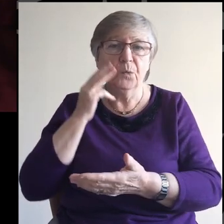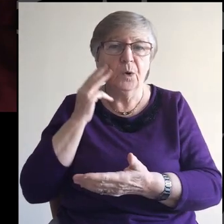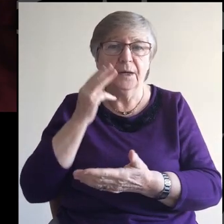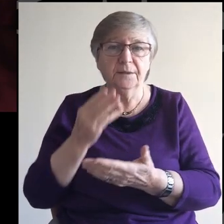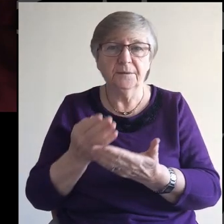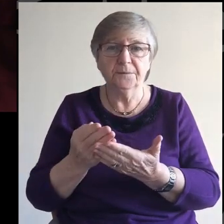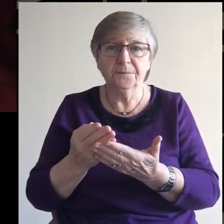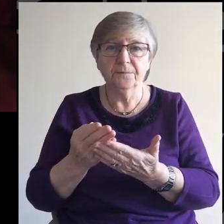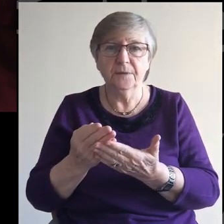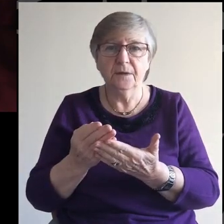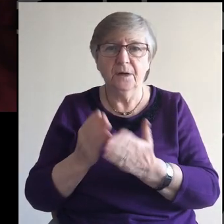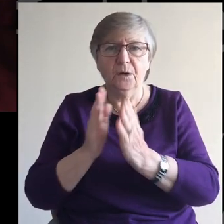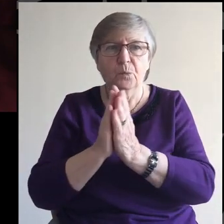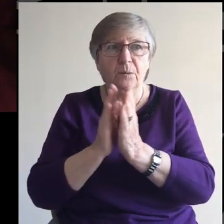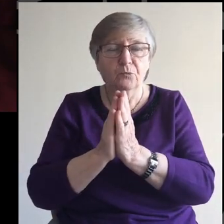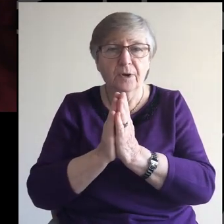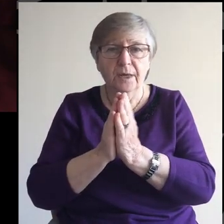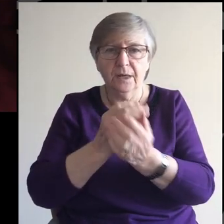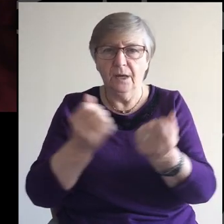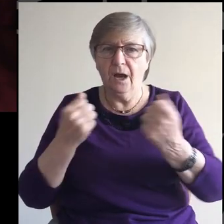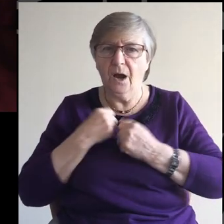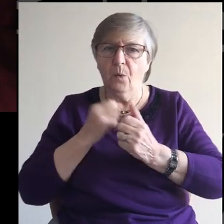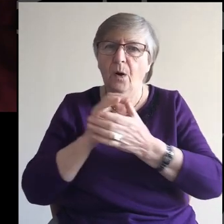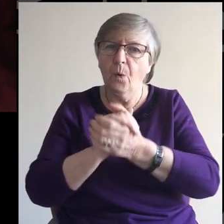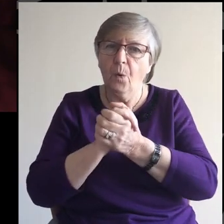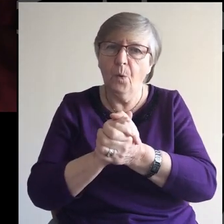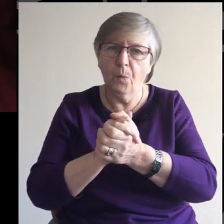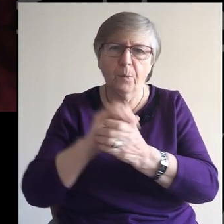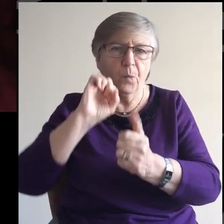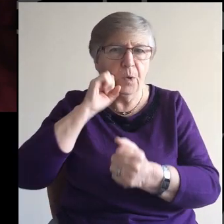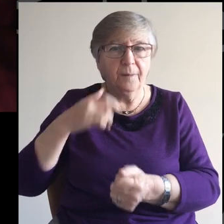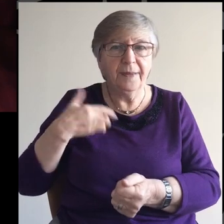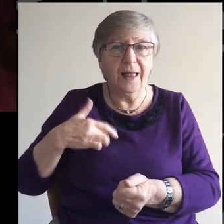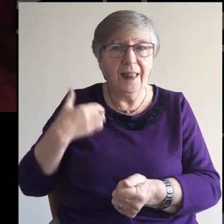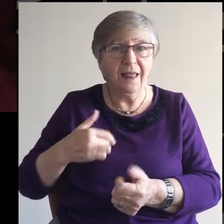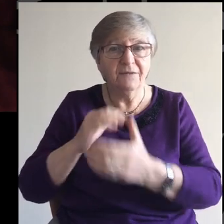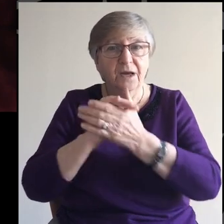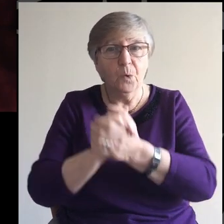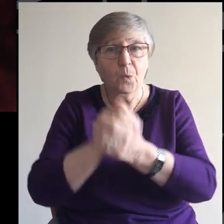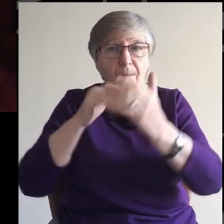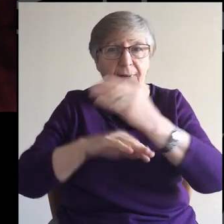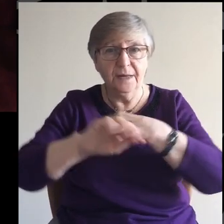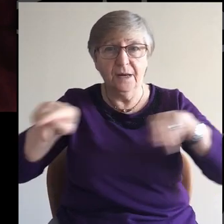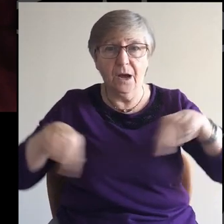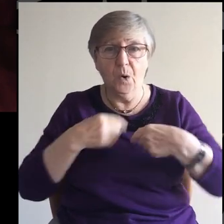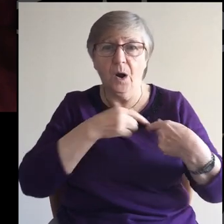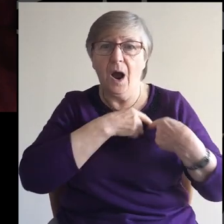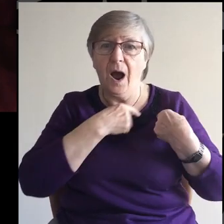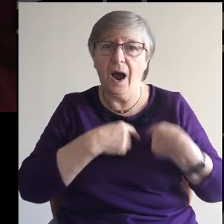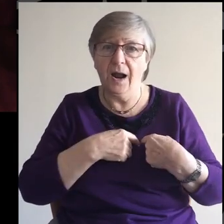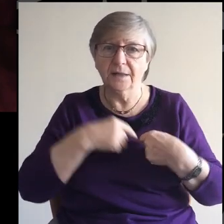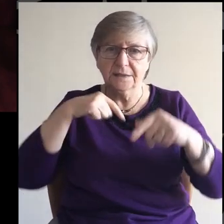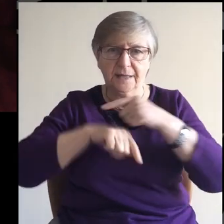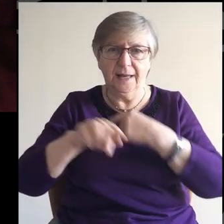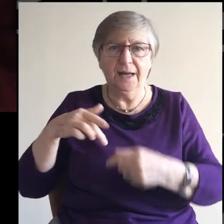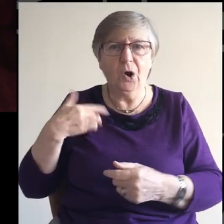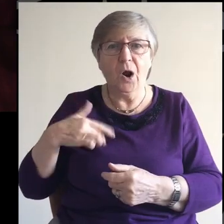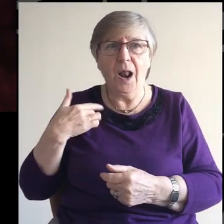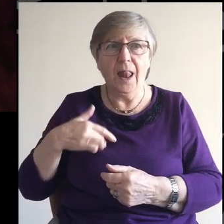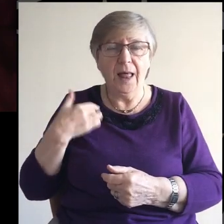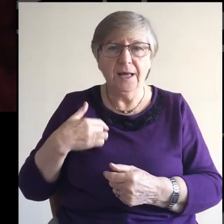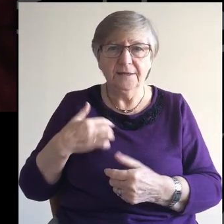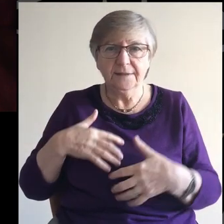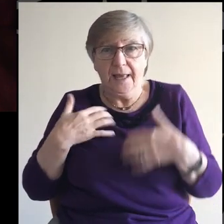And we pray, Lord, that that hope will be a living hope in our hearts and in all of our lives, energising and